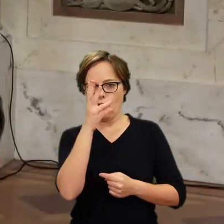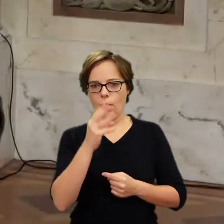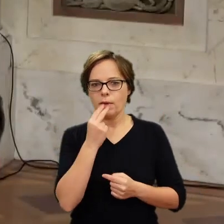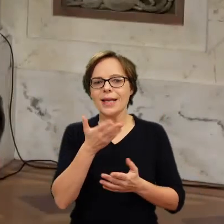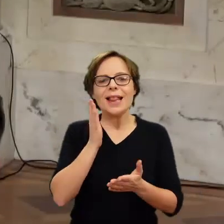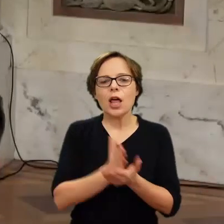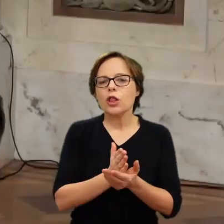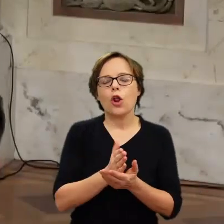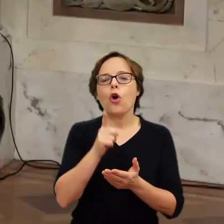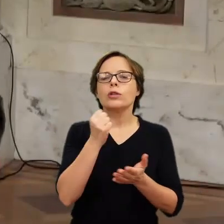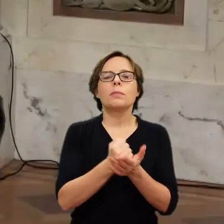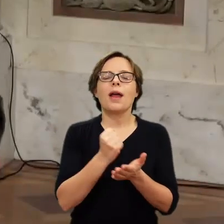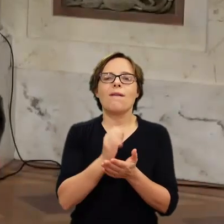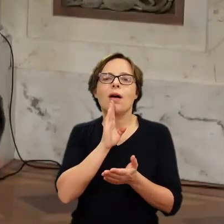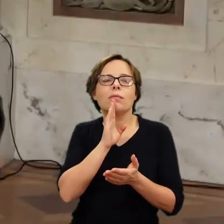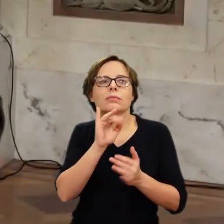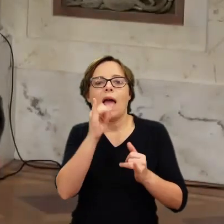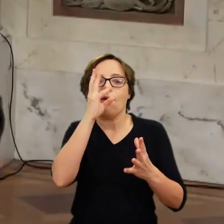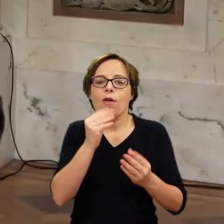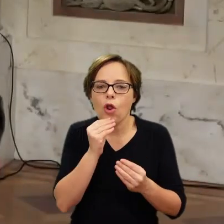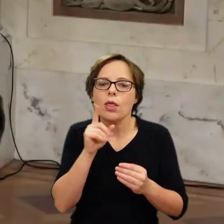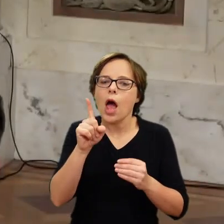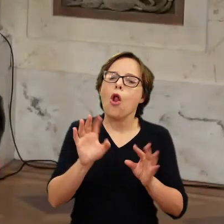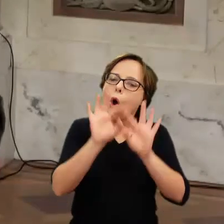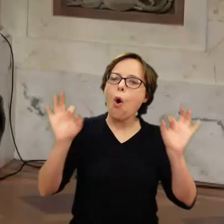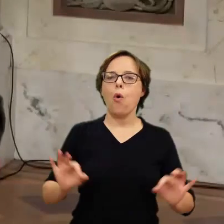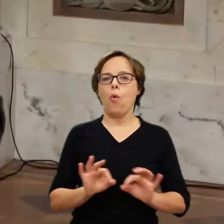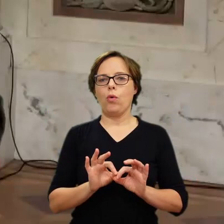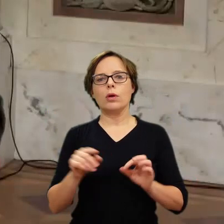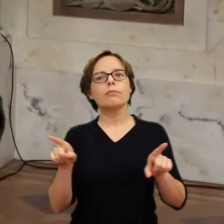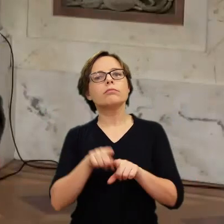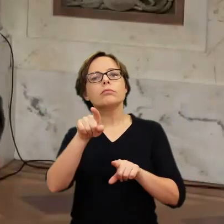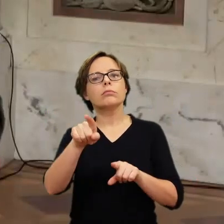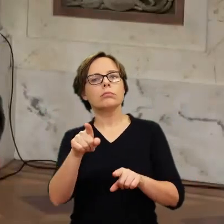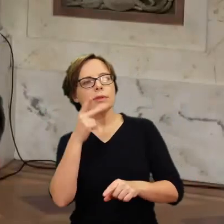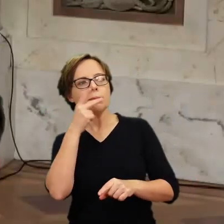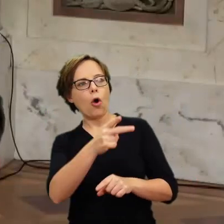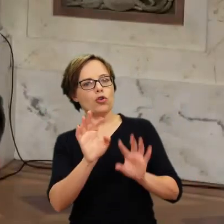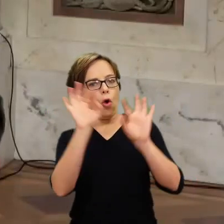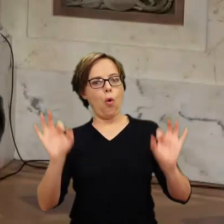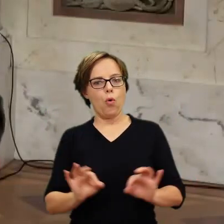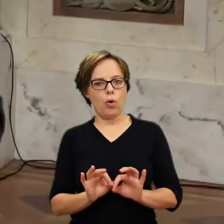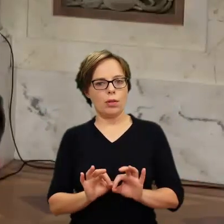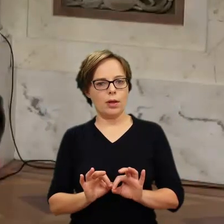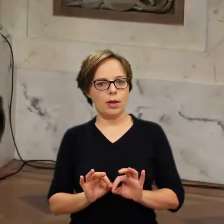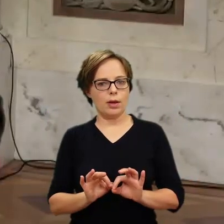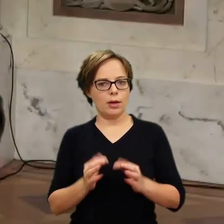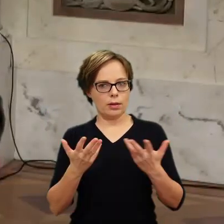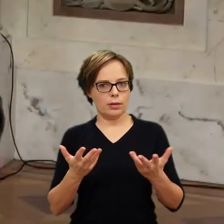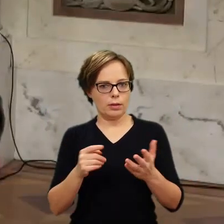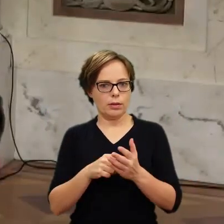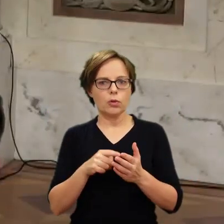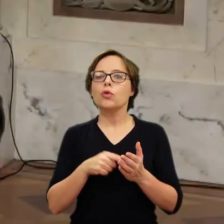iconographical level, which is so limited, but rather on this more broader notion that you pointed out,